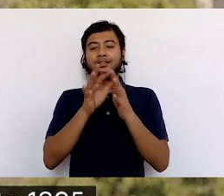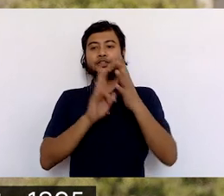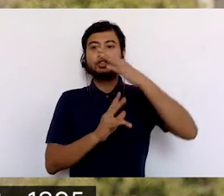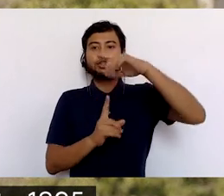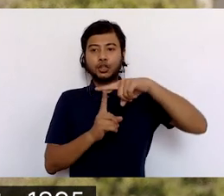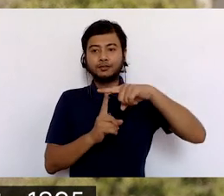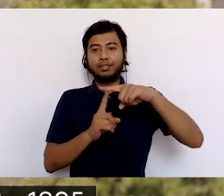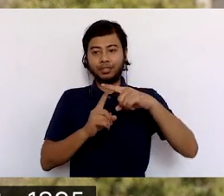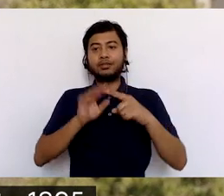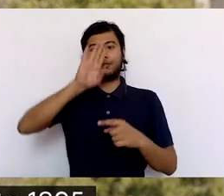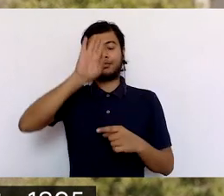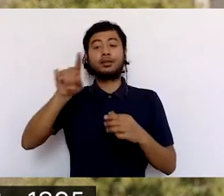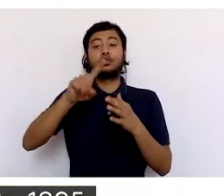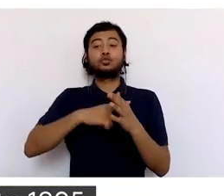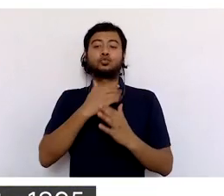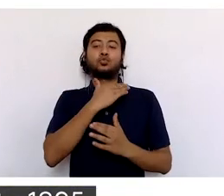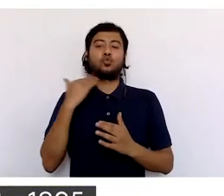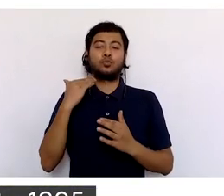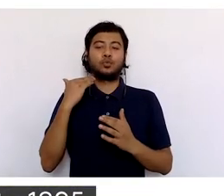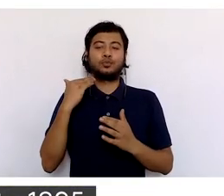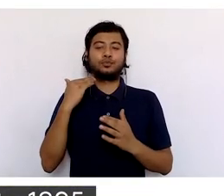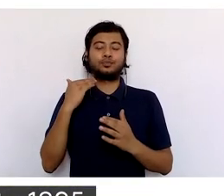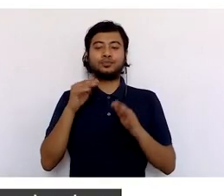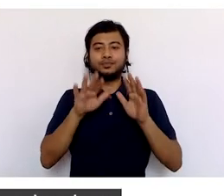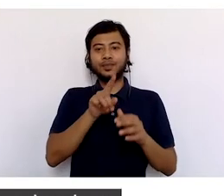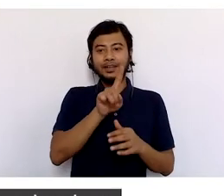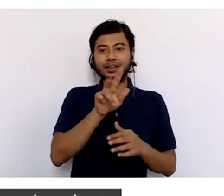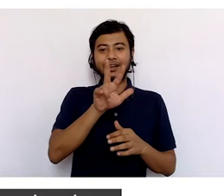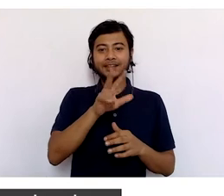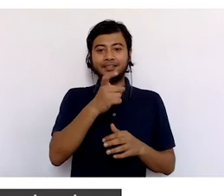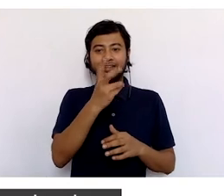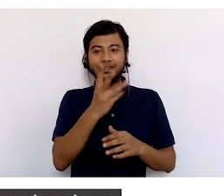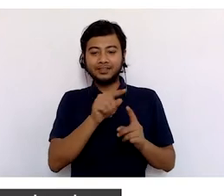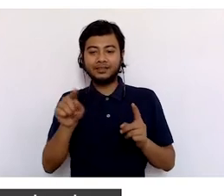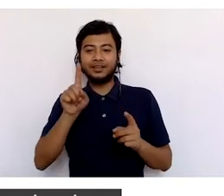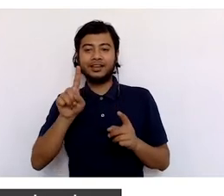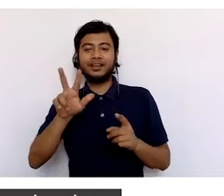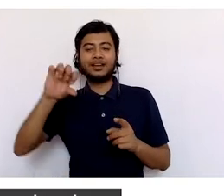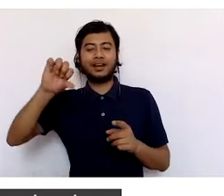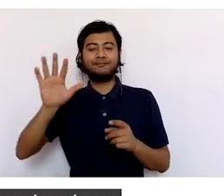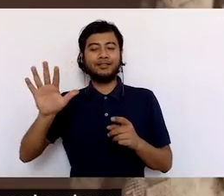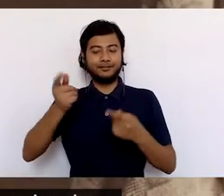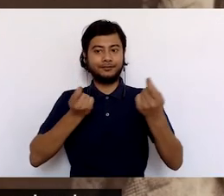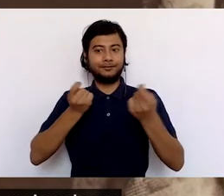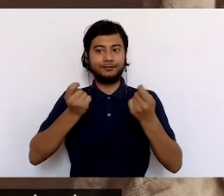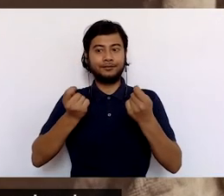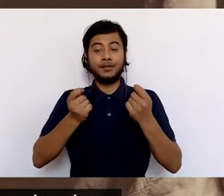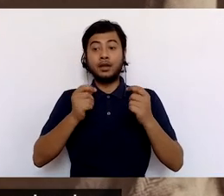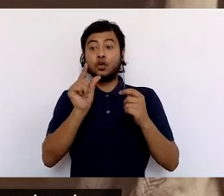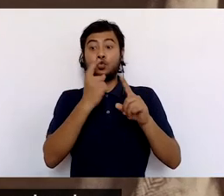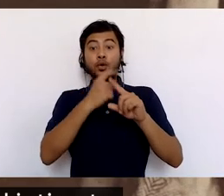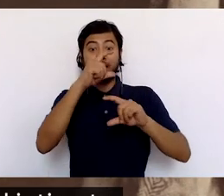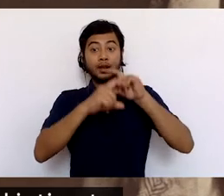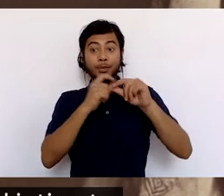1873 to 1895. The Bourne and Shepherd image shows him standing in full, imperious